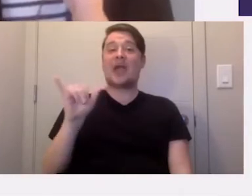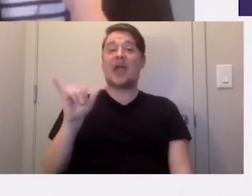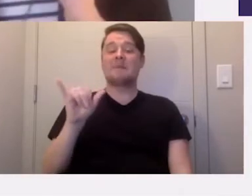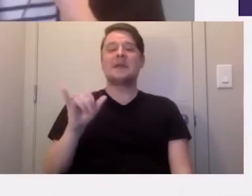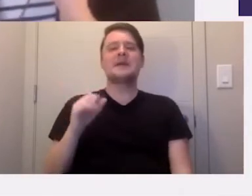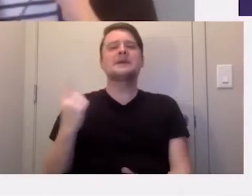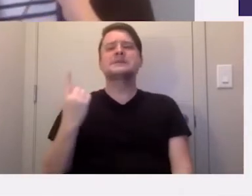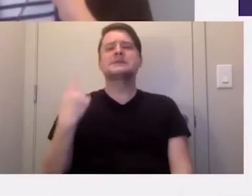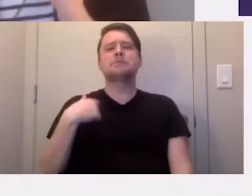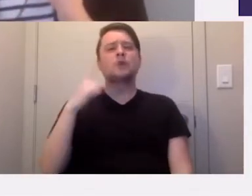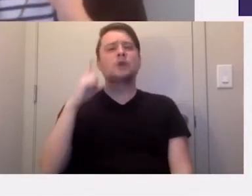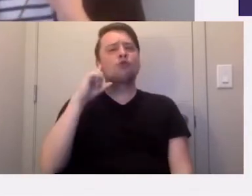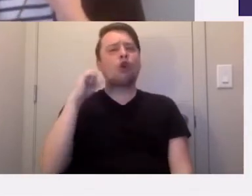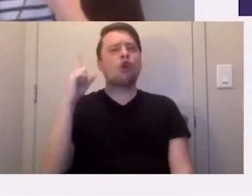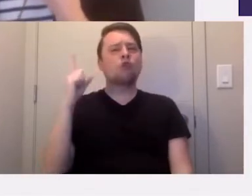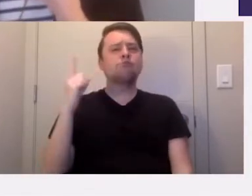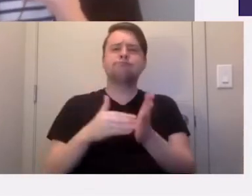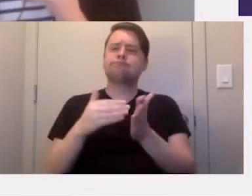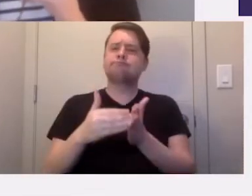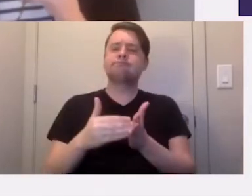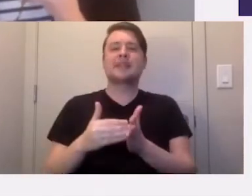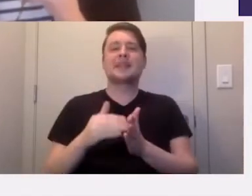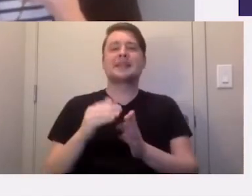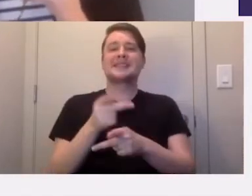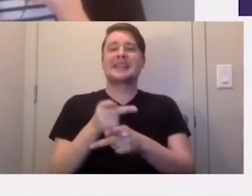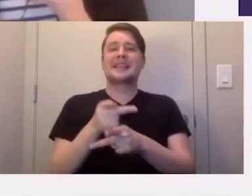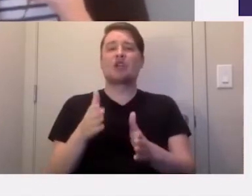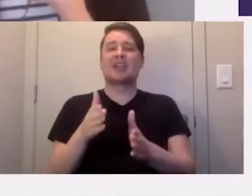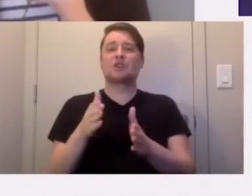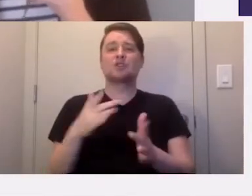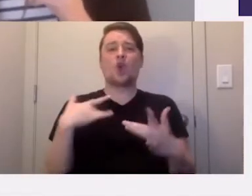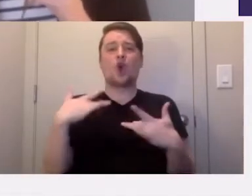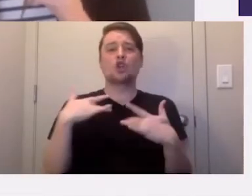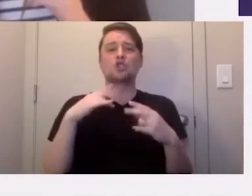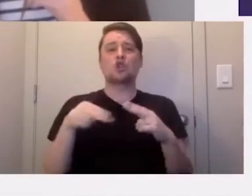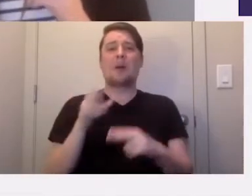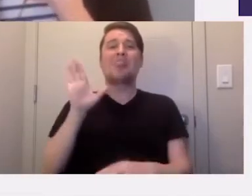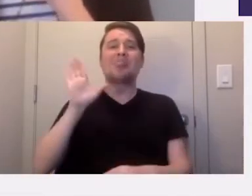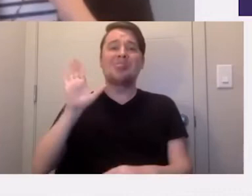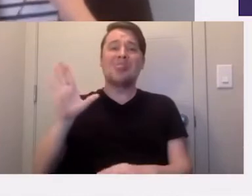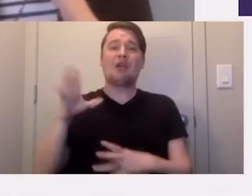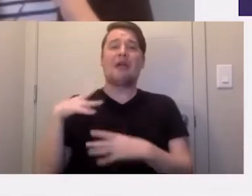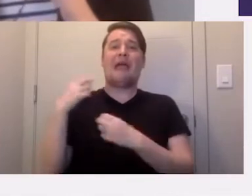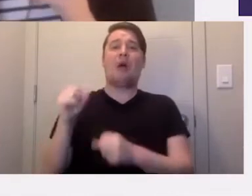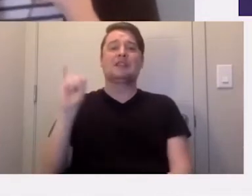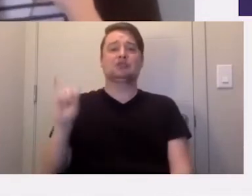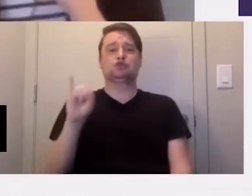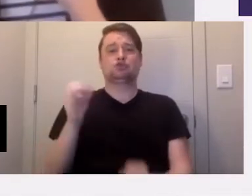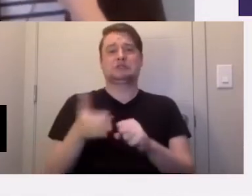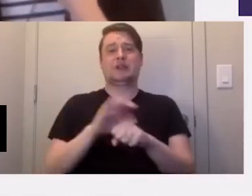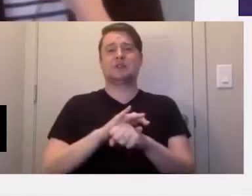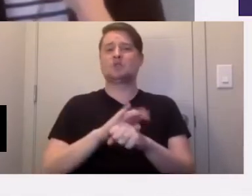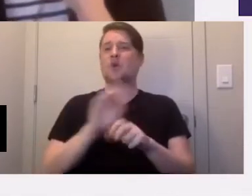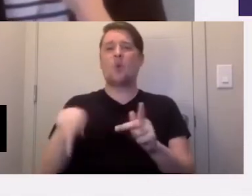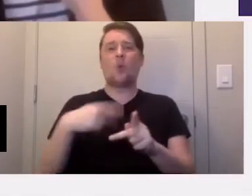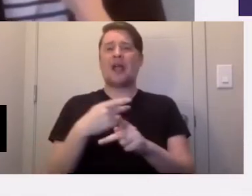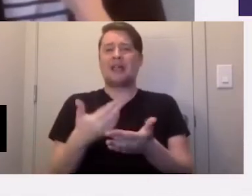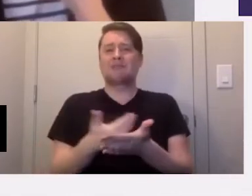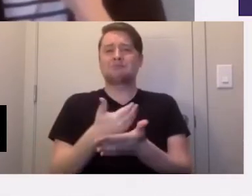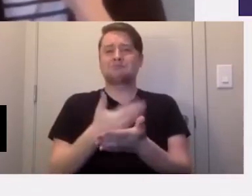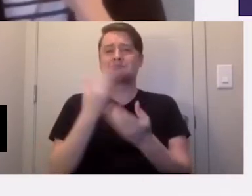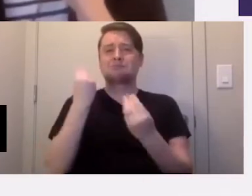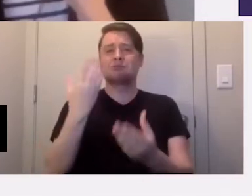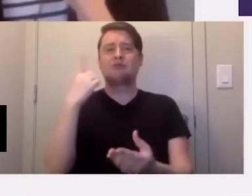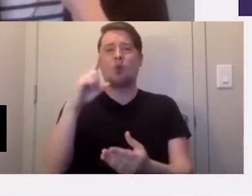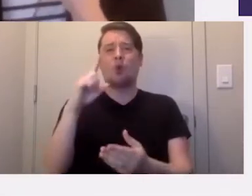Something we've heard a lot right now is that caregivers are concerned about their health insurance coverage. What kind of updates do we have for